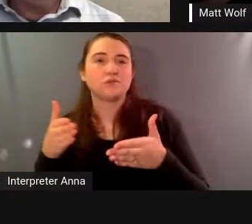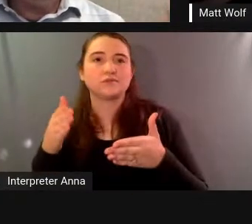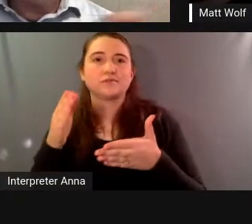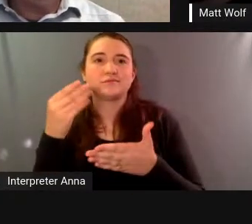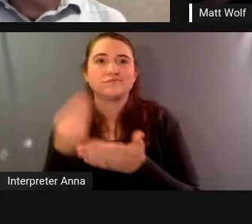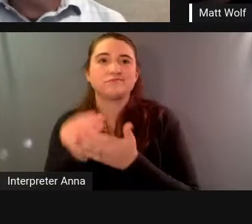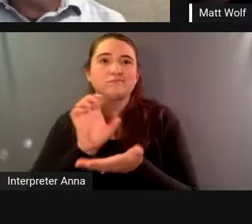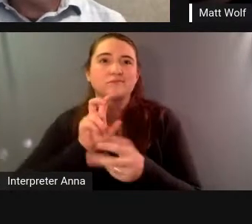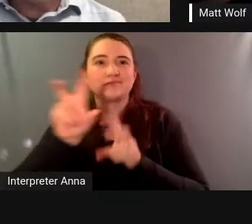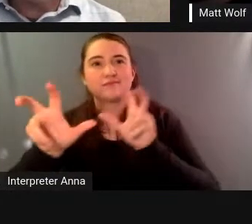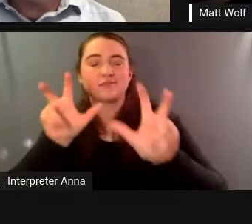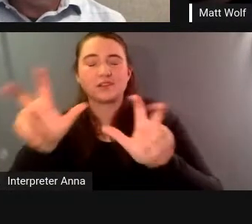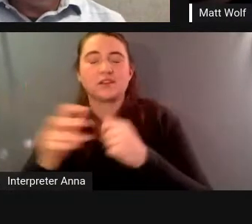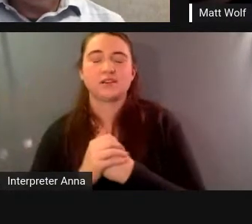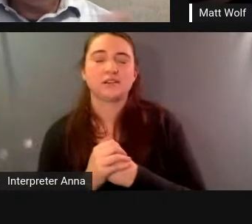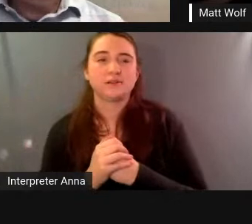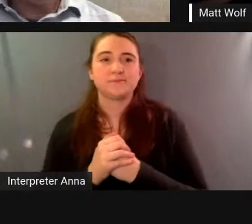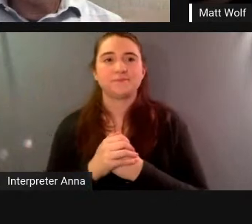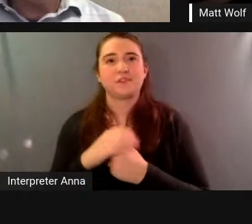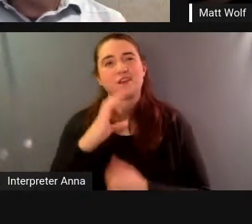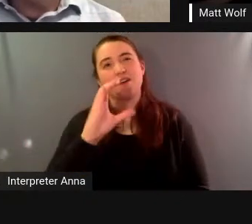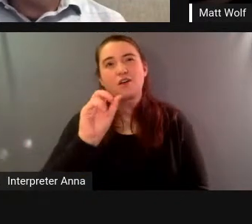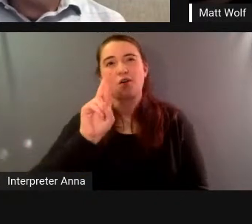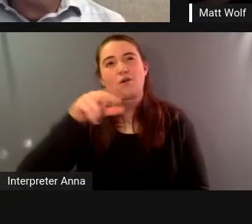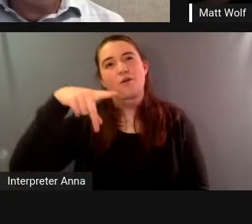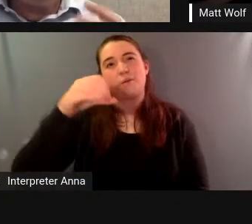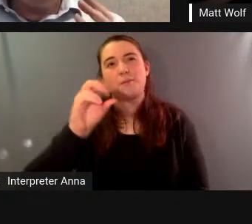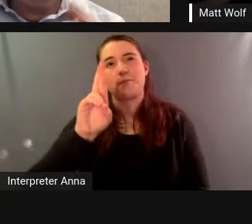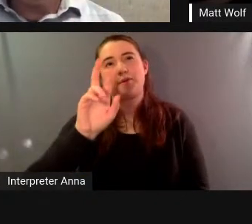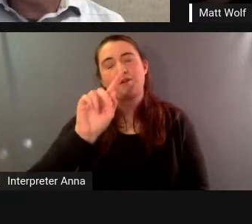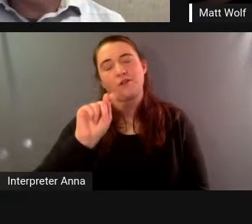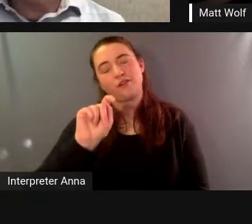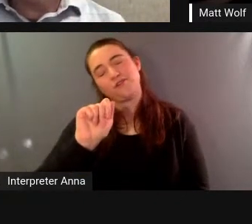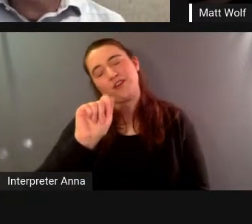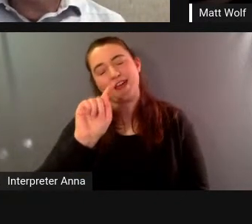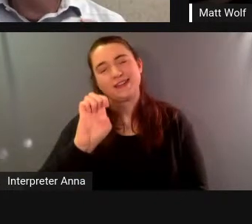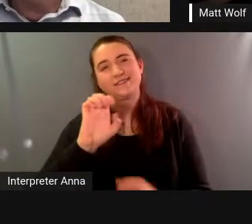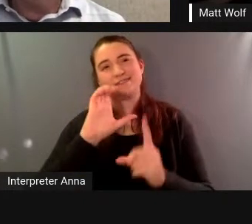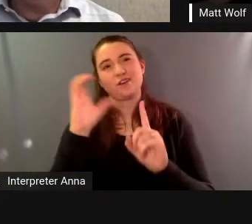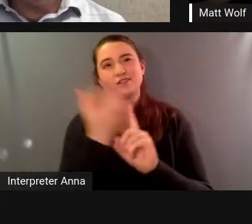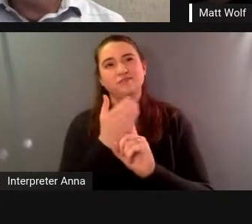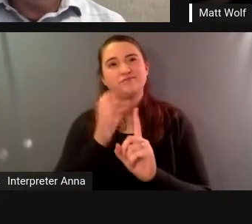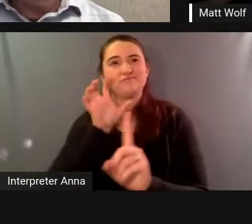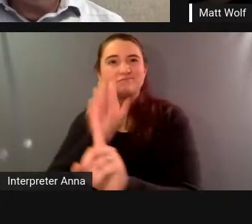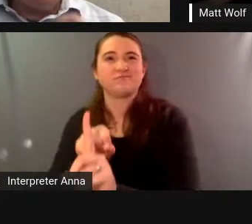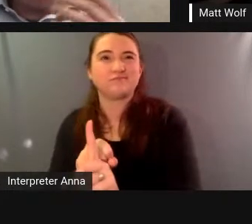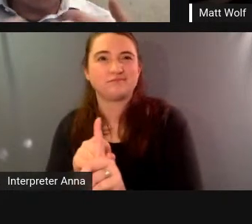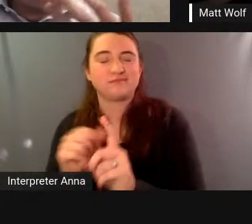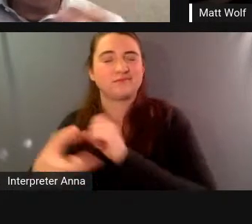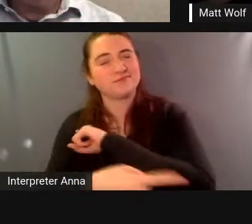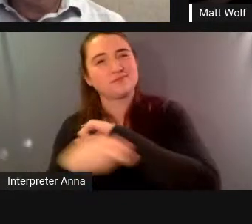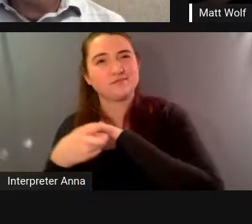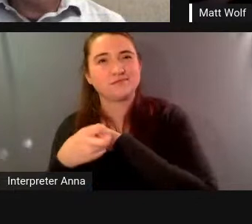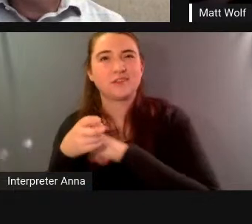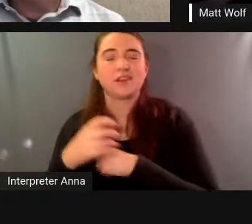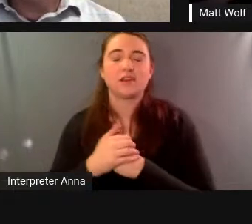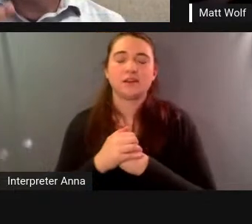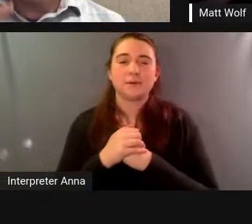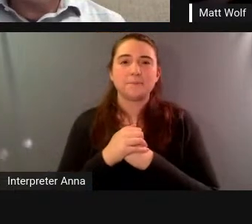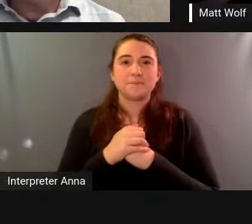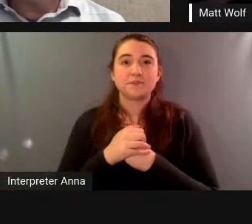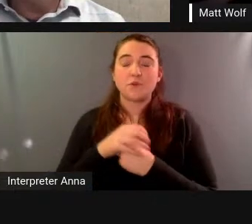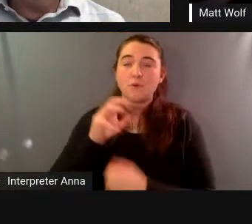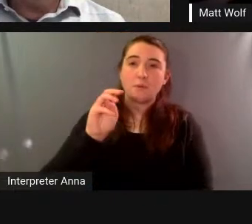you know it took it took advantage of it i mean did you feel that at the time mark and matt was that sort of a